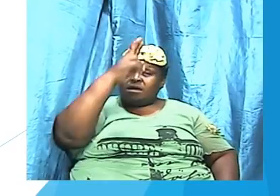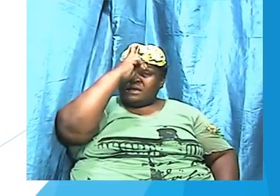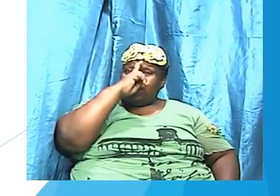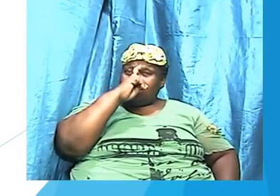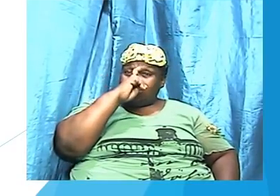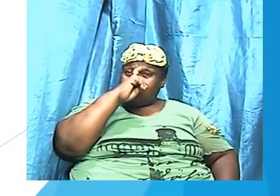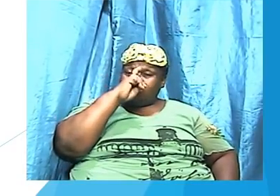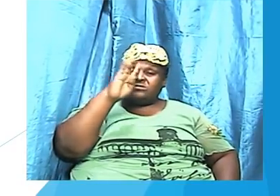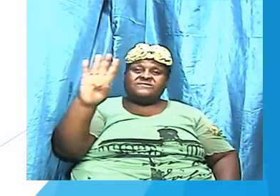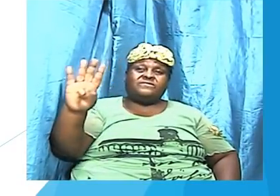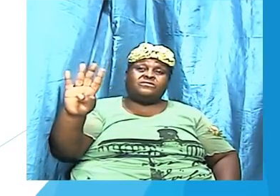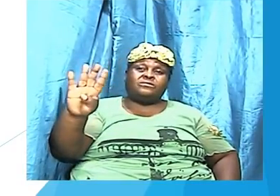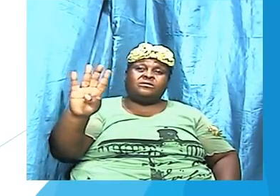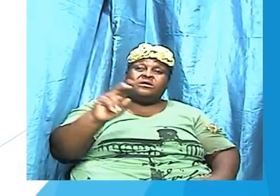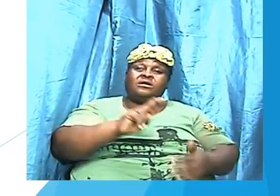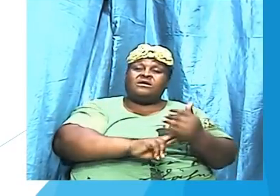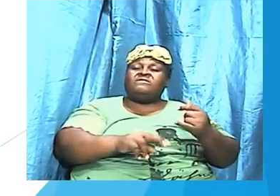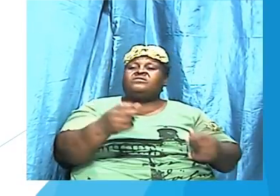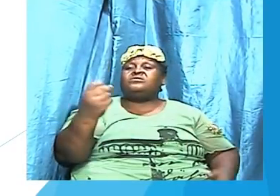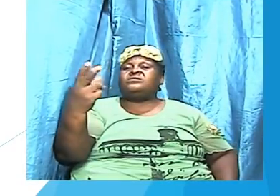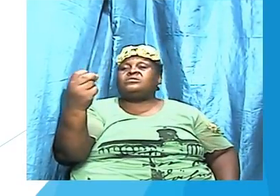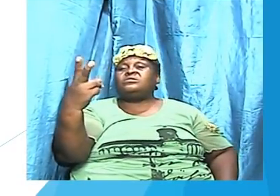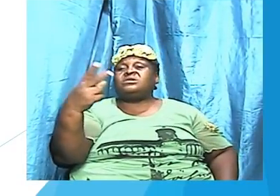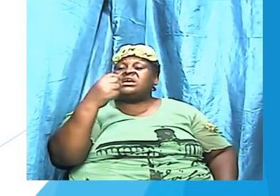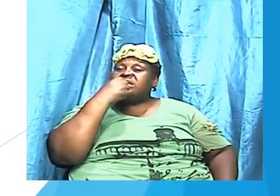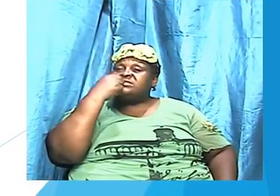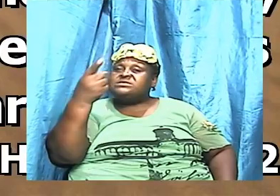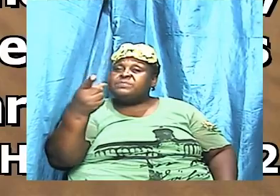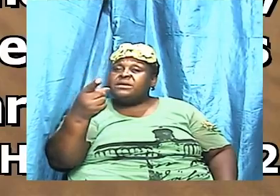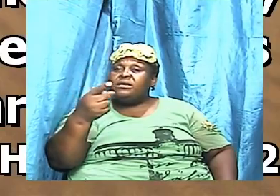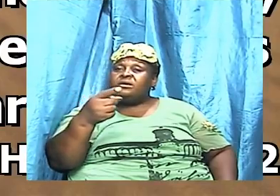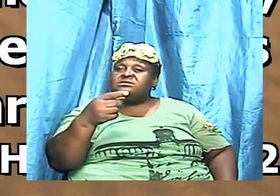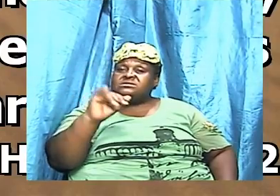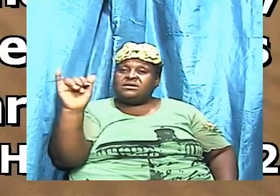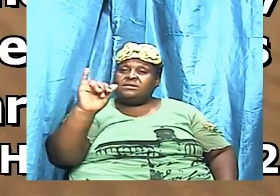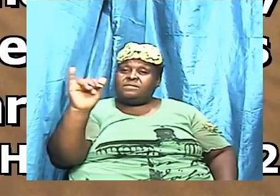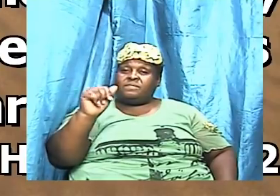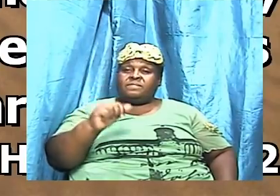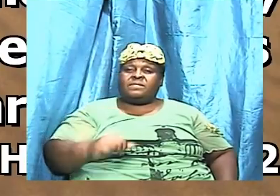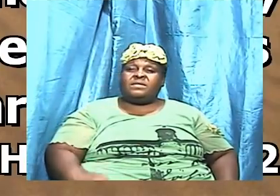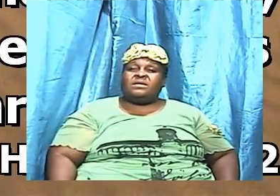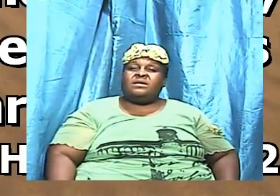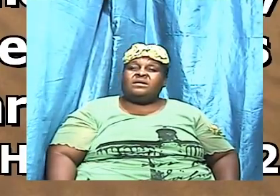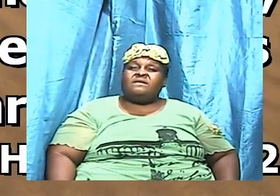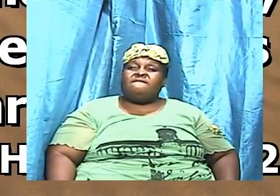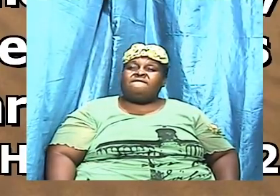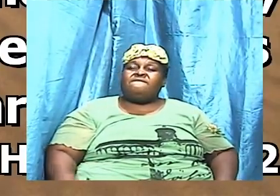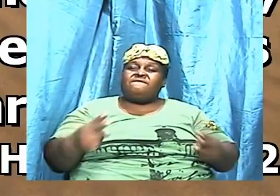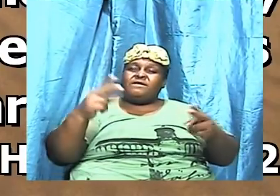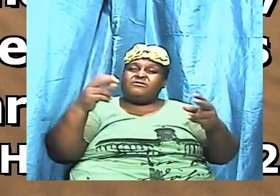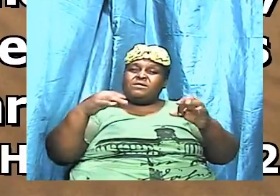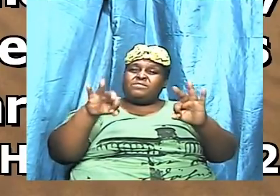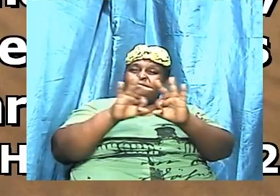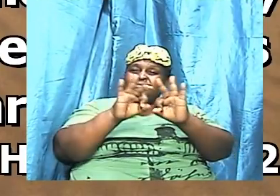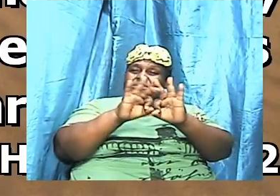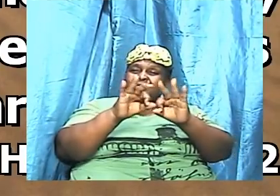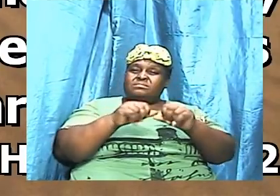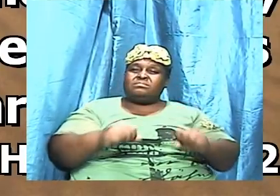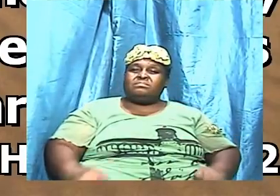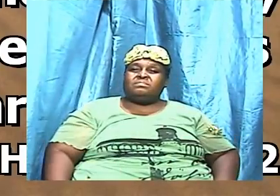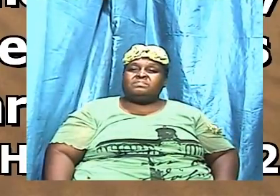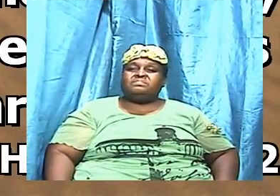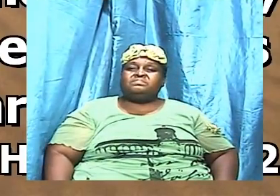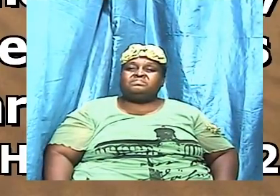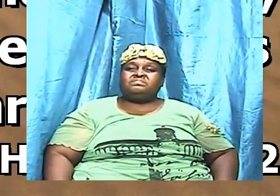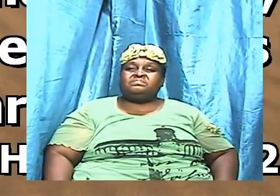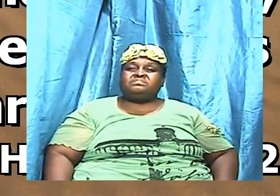4 and verse 12 speaks to that also. And this is very important. Hebrews chapter,